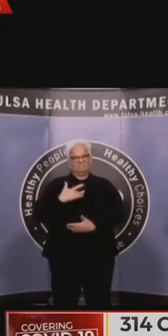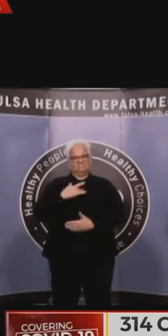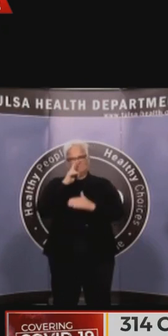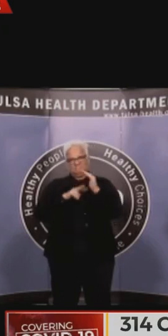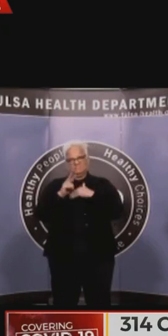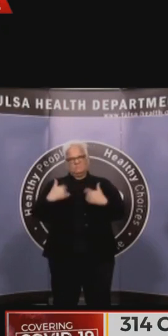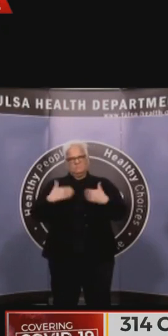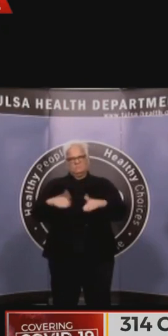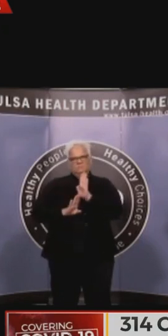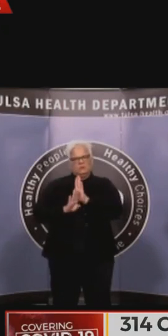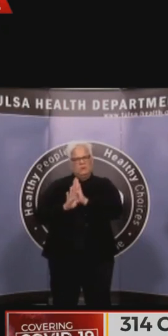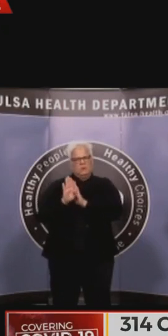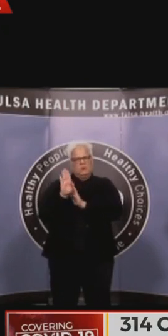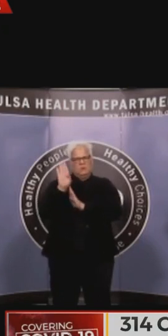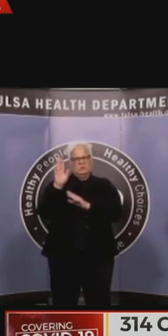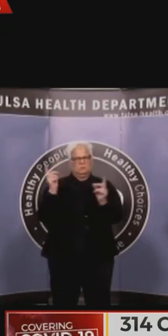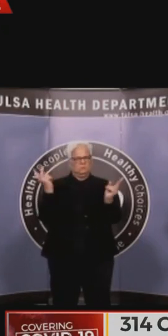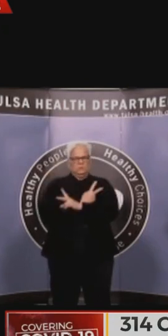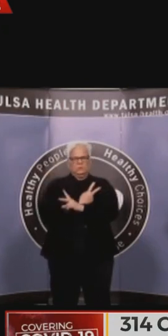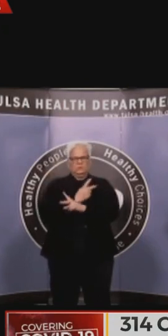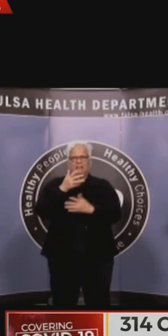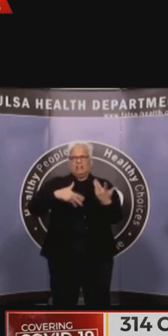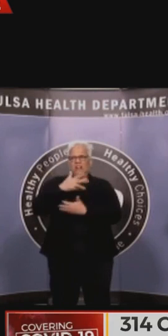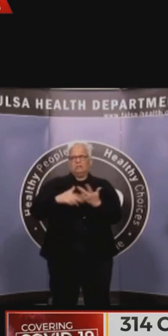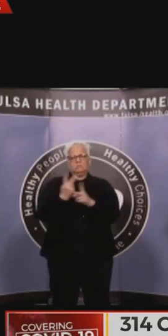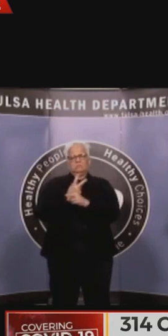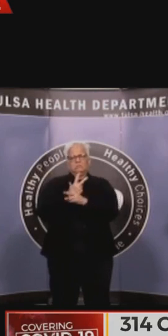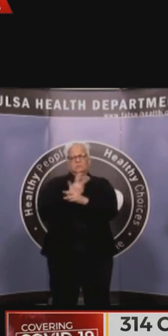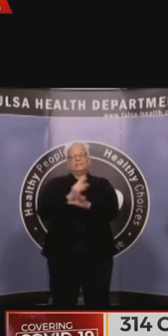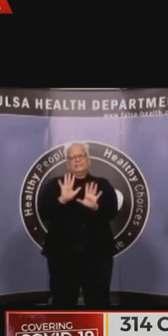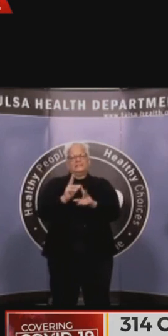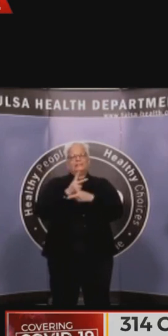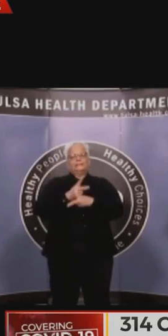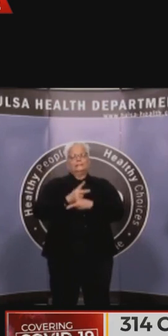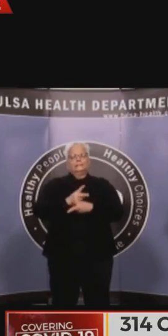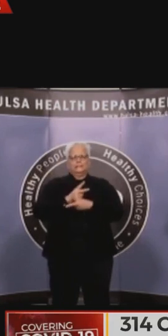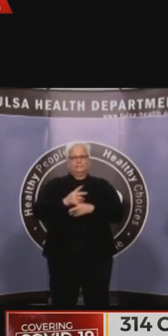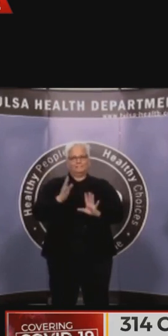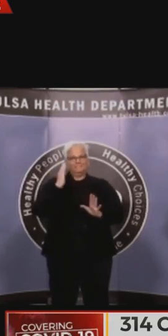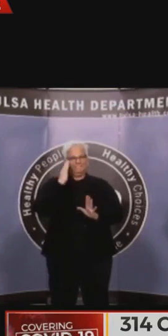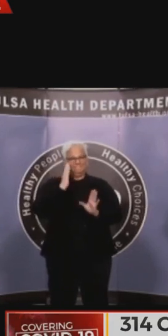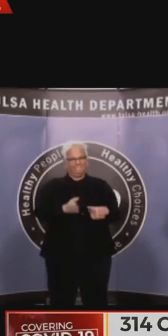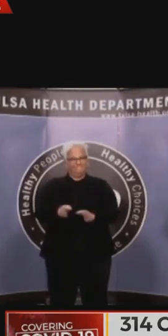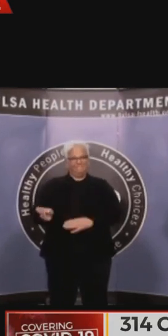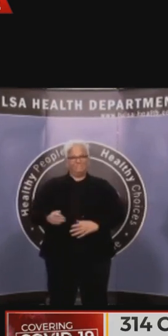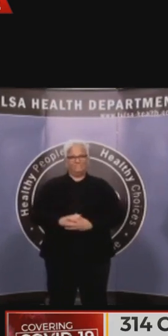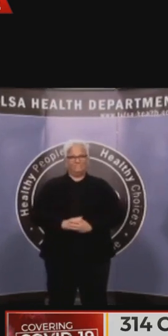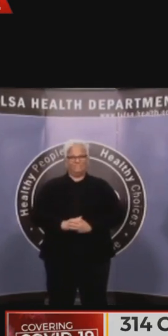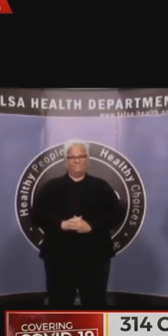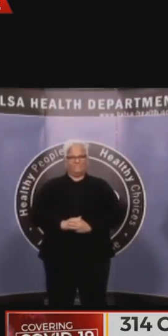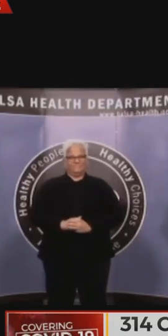people don't immediately contract it and go to the hospital. There's a period of time where